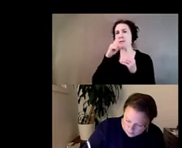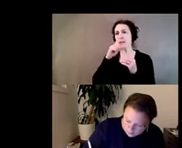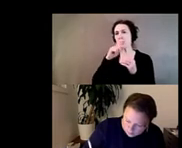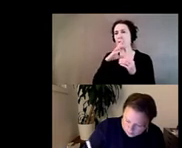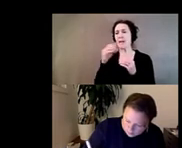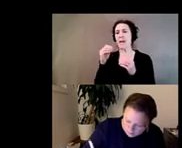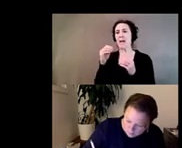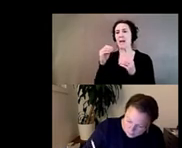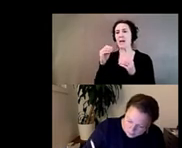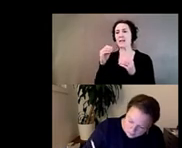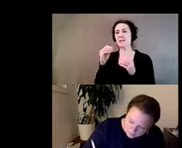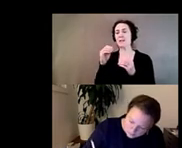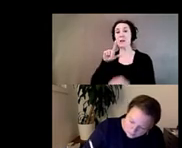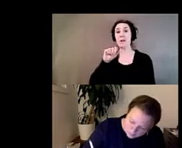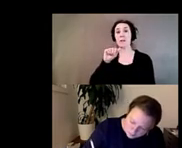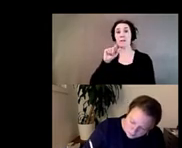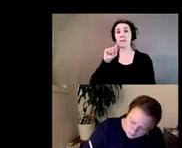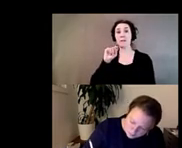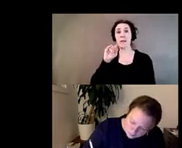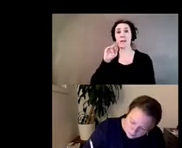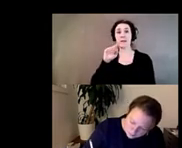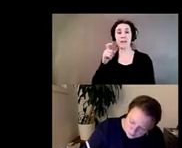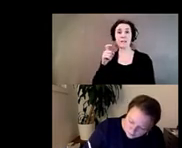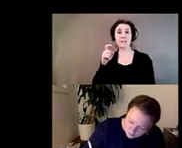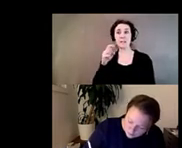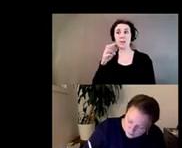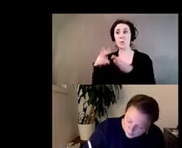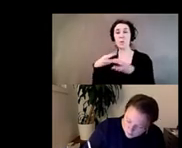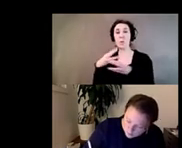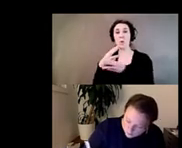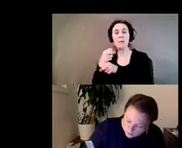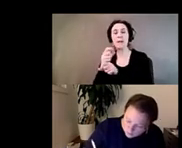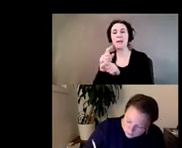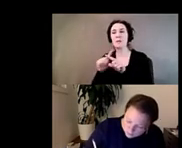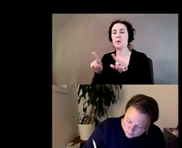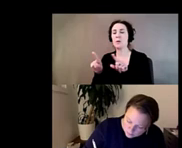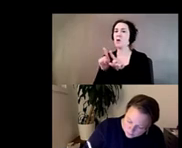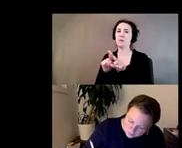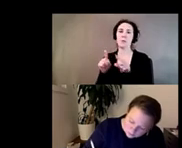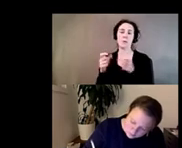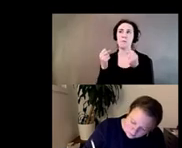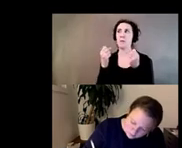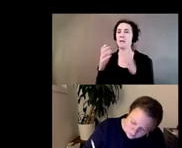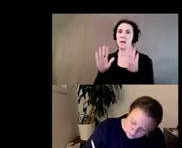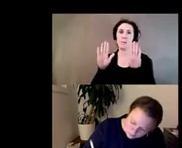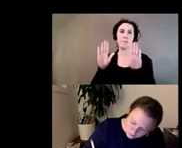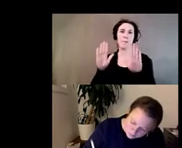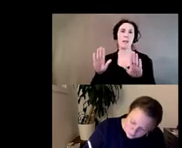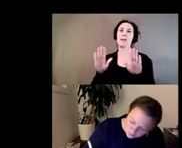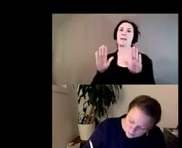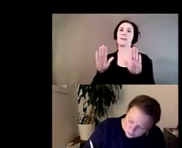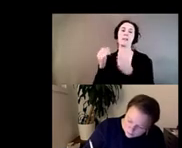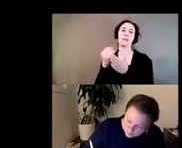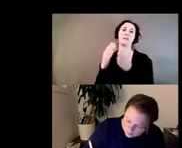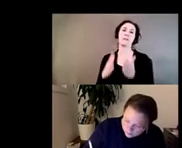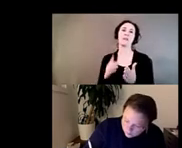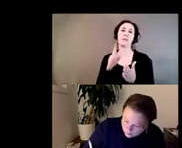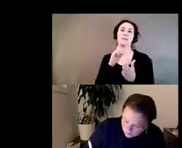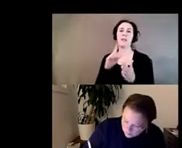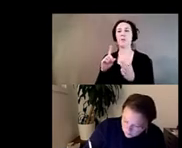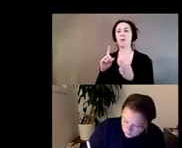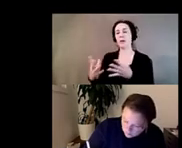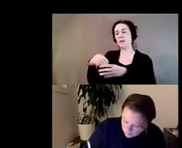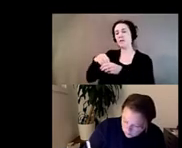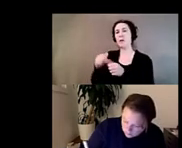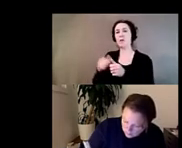making but also engaged with a lot of really amazing artists that were also associated with say the Access Mundo show people like Mundo